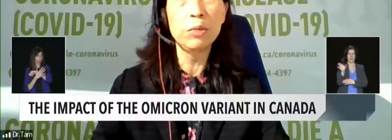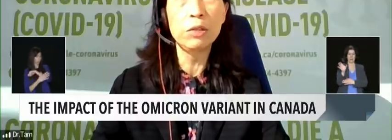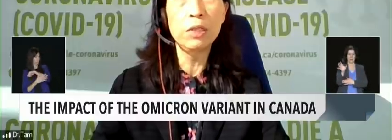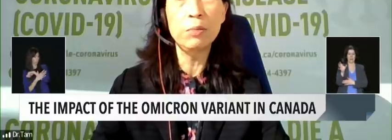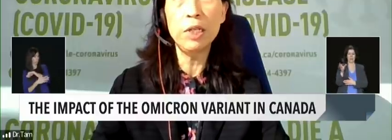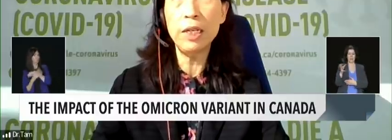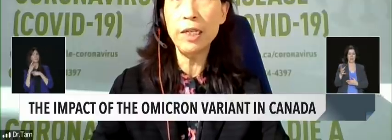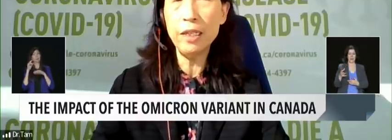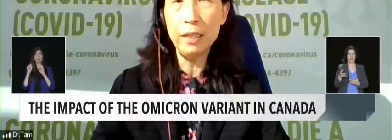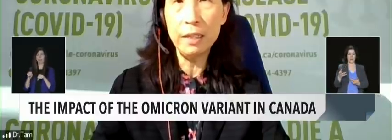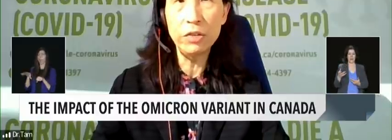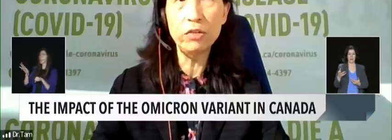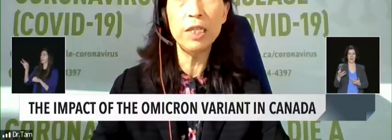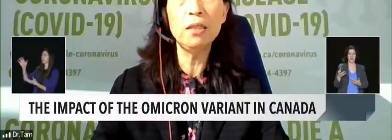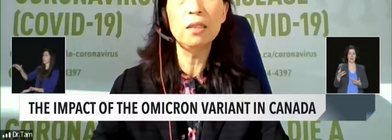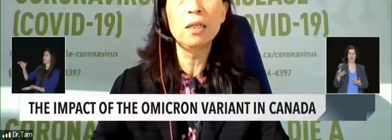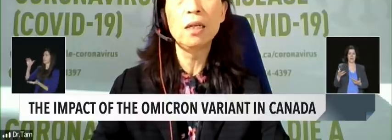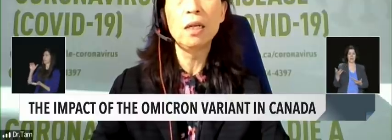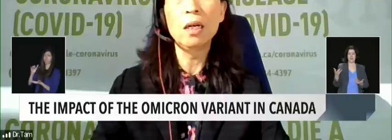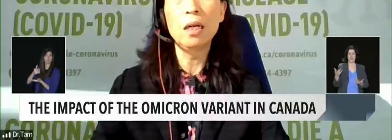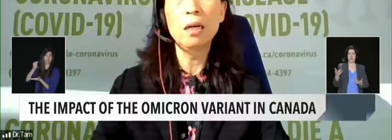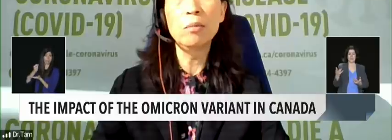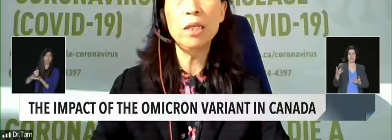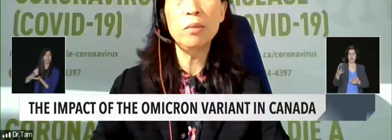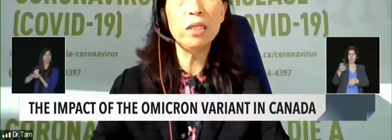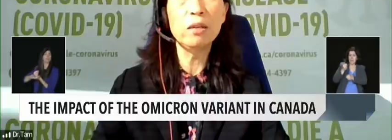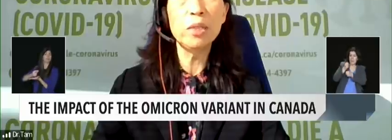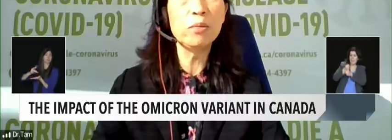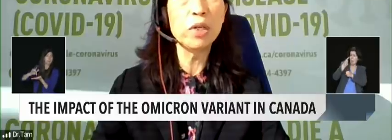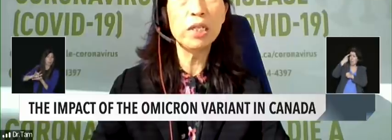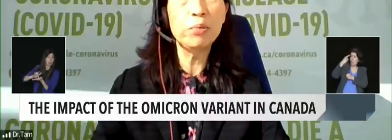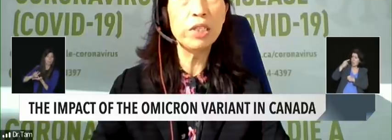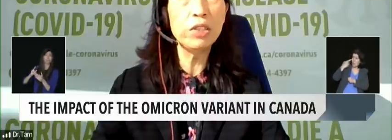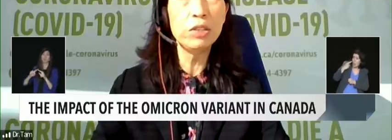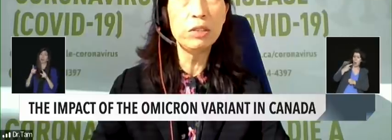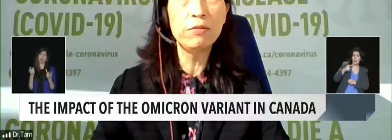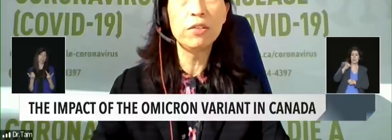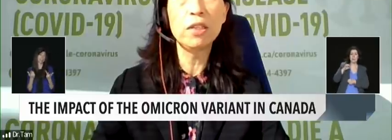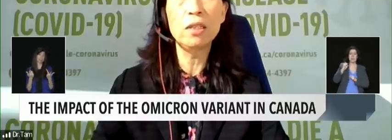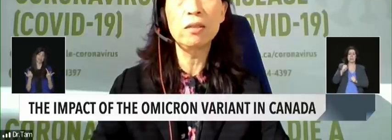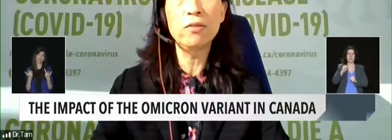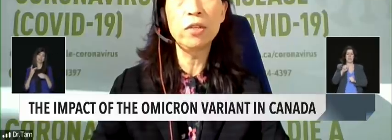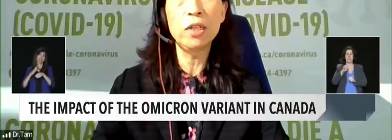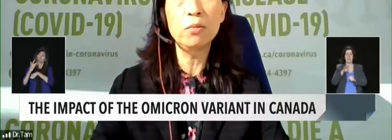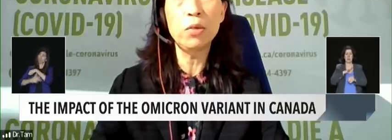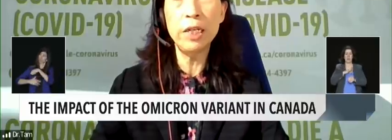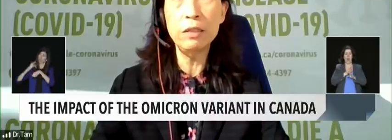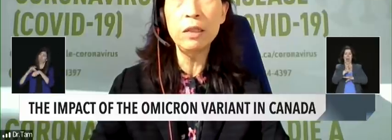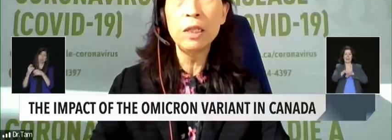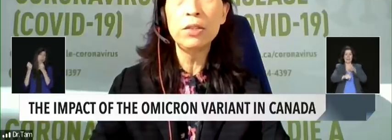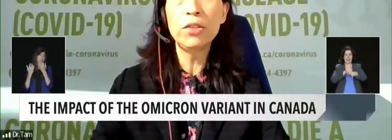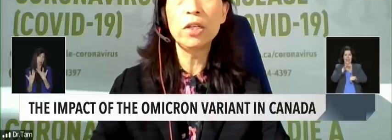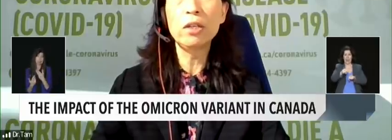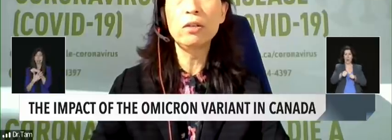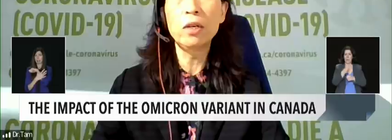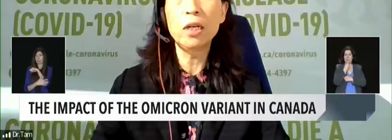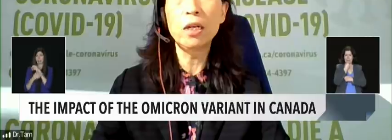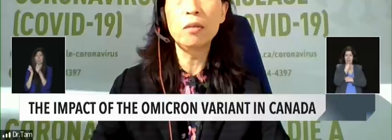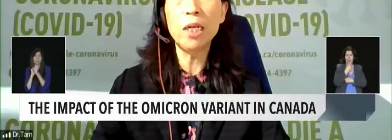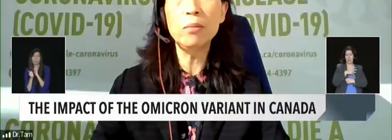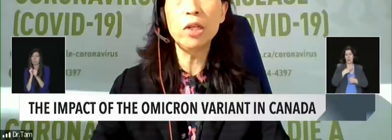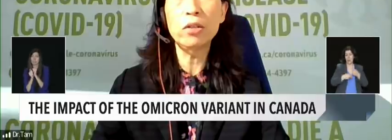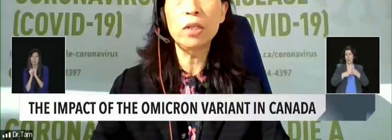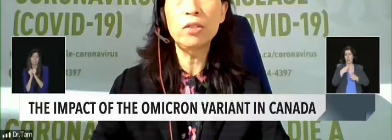there is a global supply constraint. It may not be in widespread use for a while. So